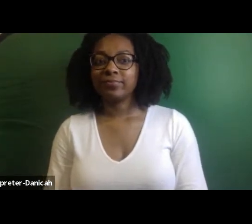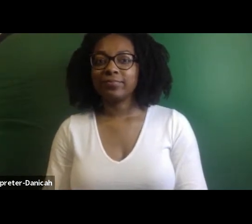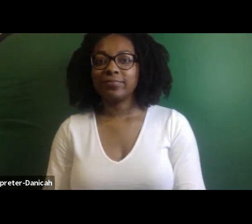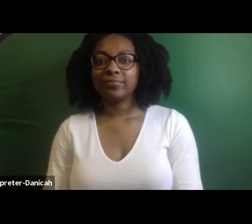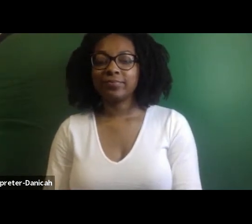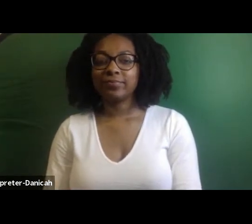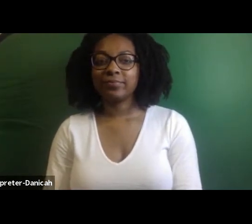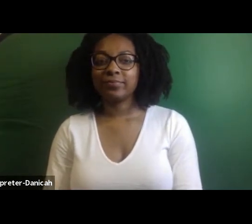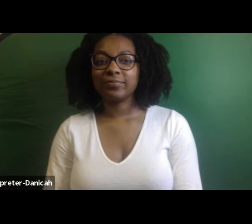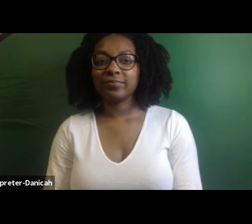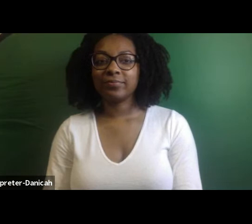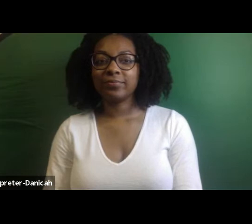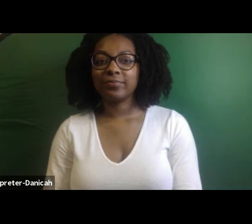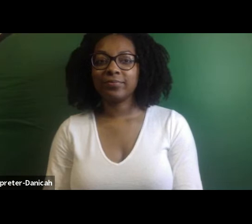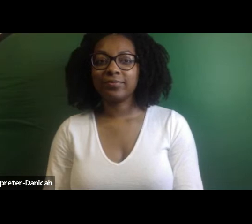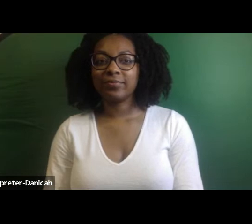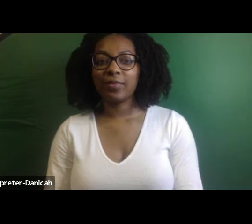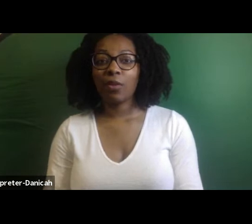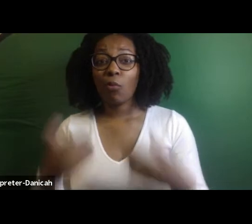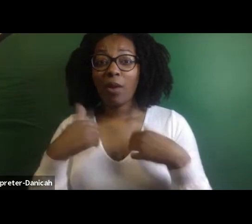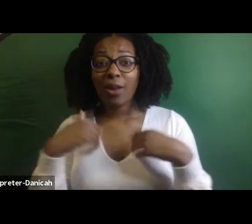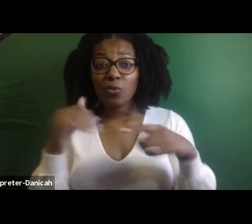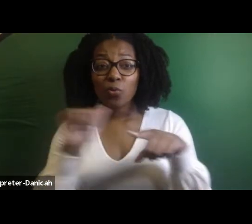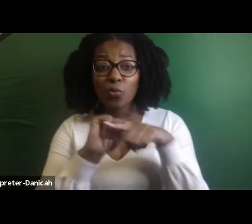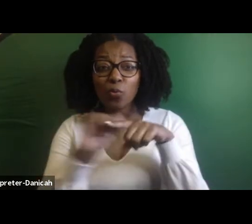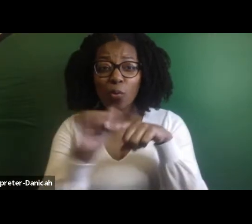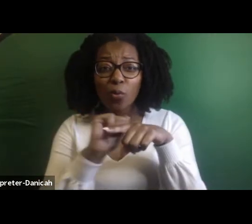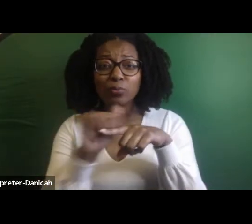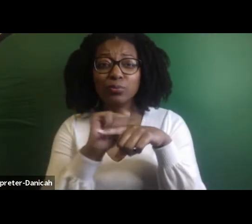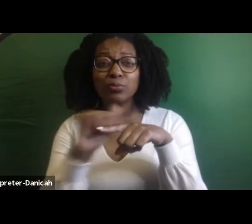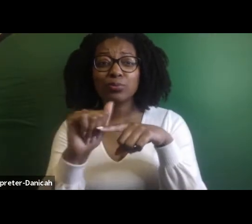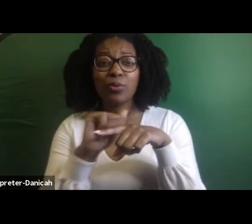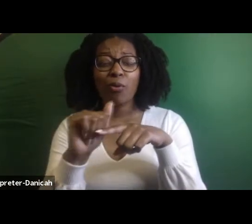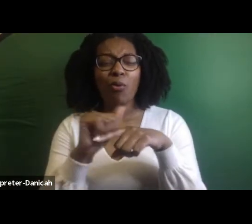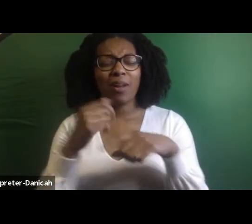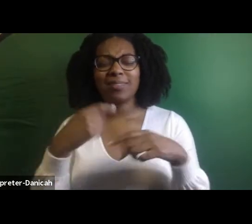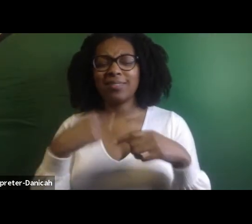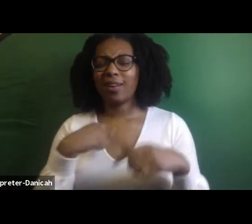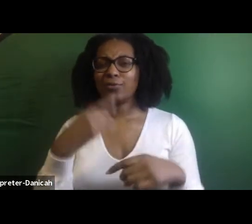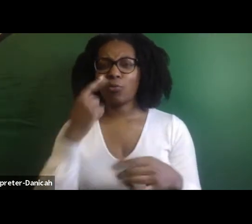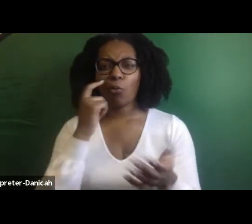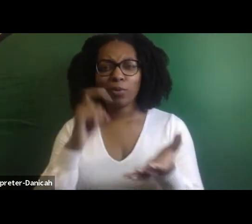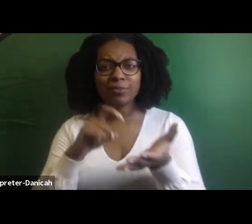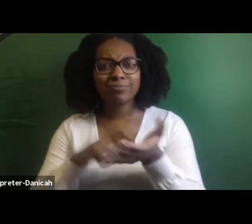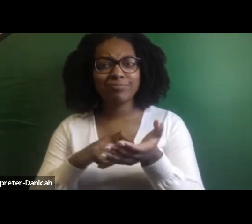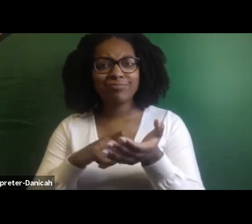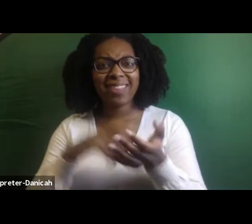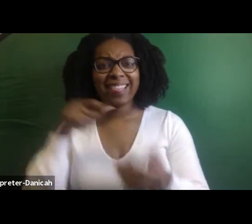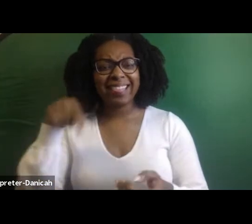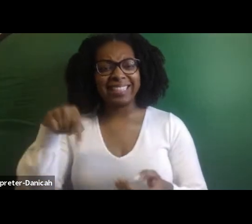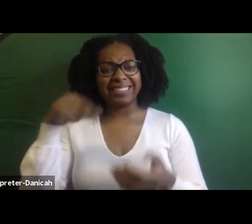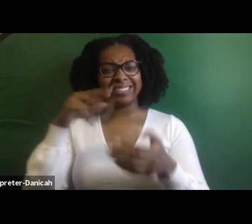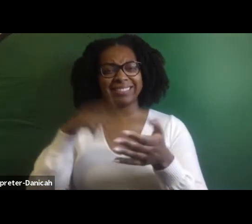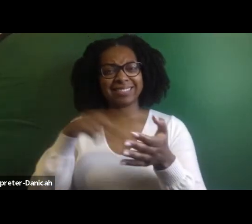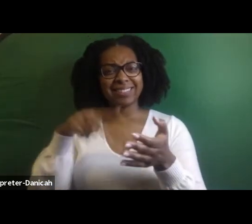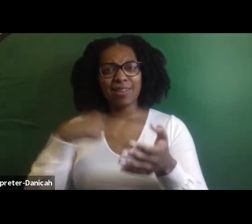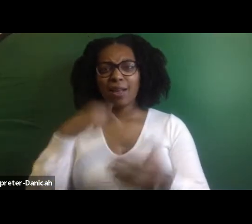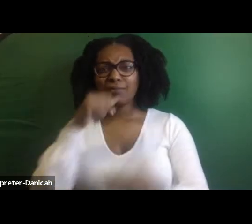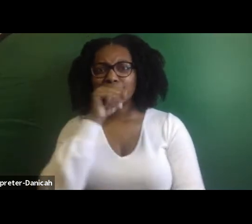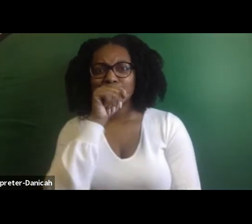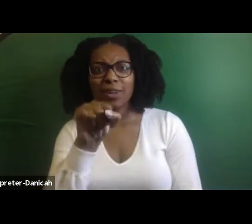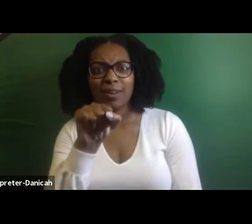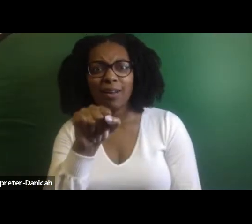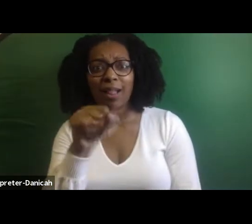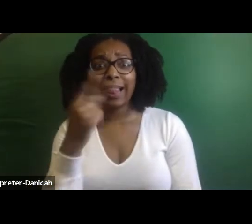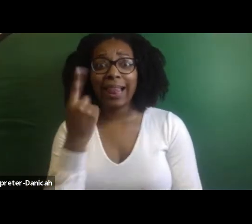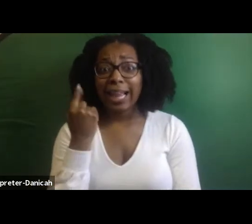We did a little rehearsal with Shanana. was like, oh my God, I really do know this dance. So I came last year, but I would love to come back. But at the